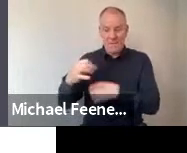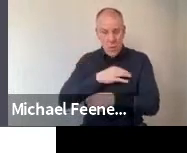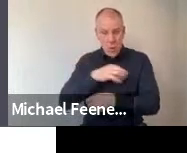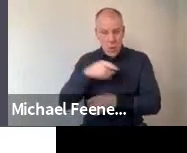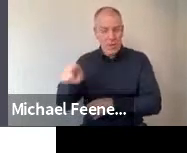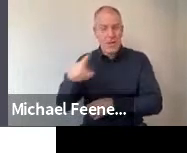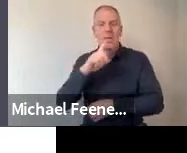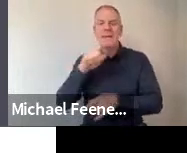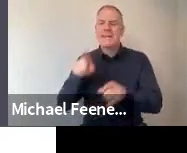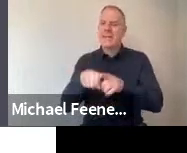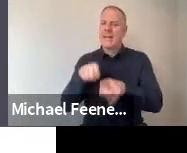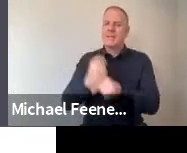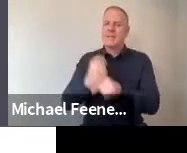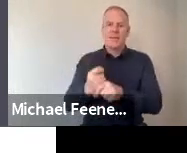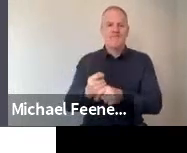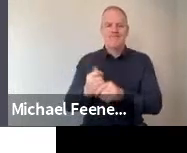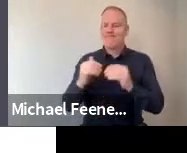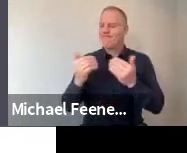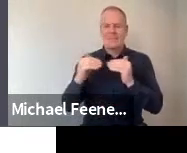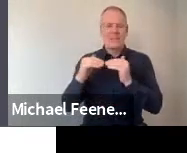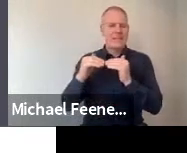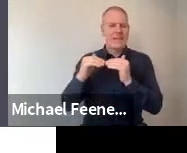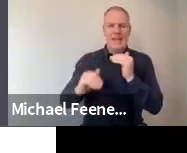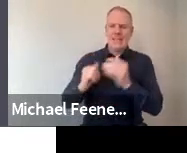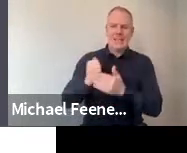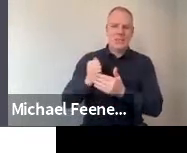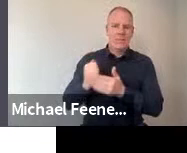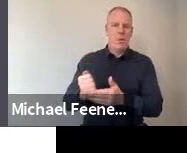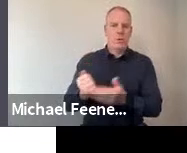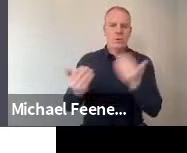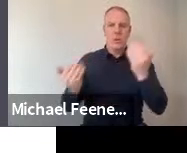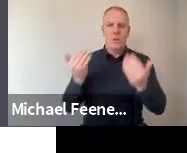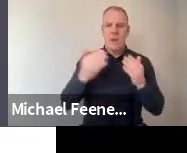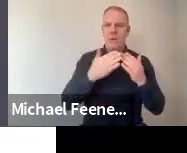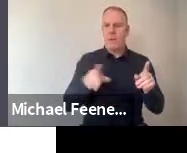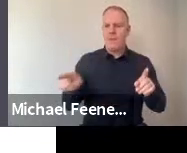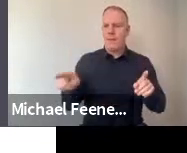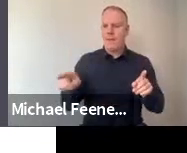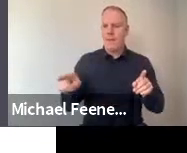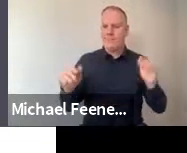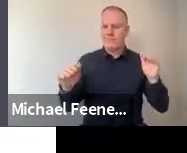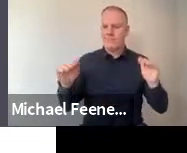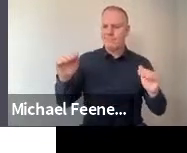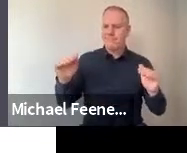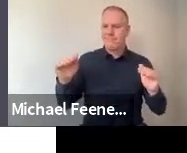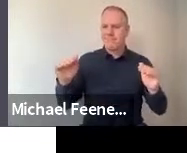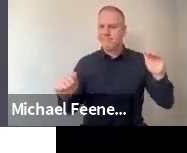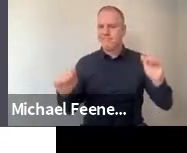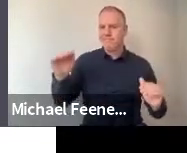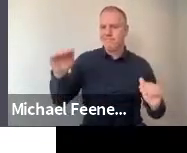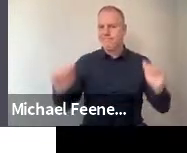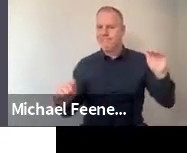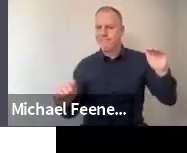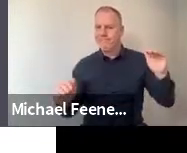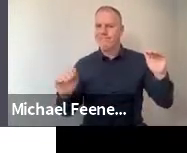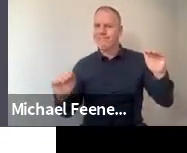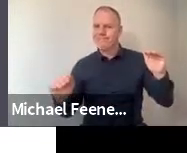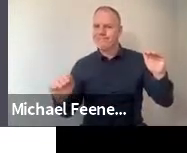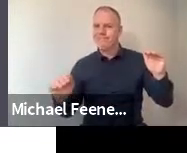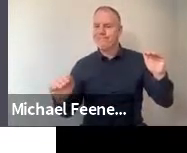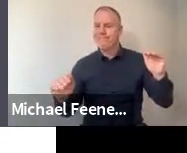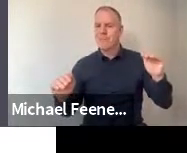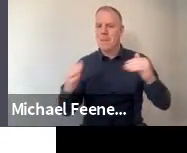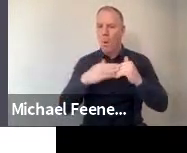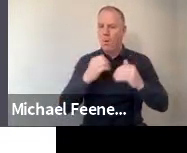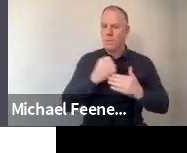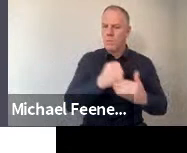but again, softer level of support on in terms of trust to create useful knowledge from private institutions than from